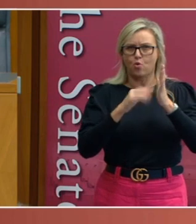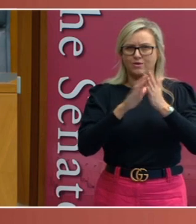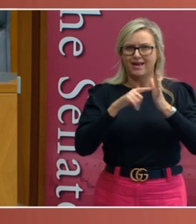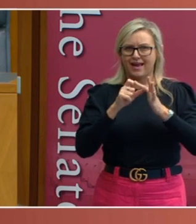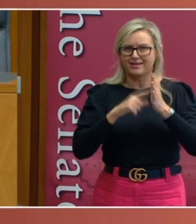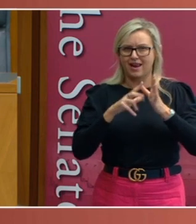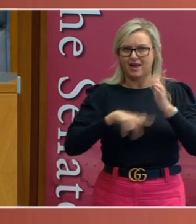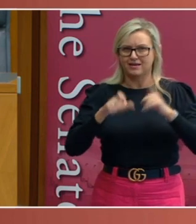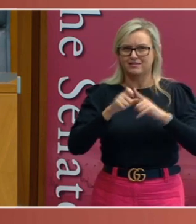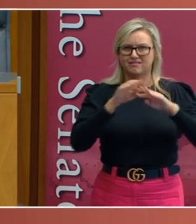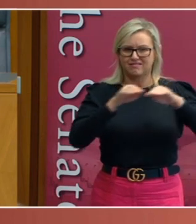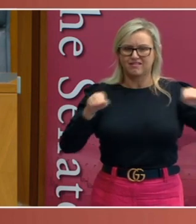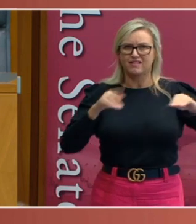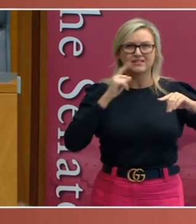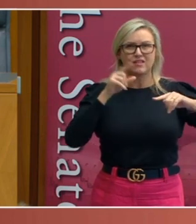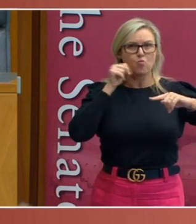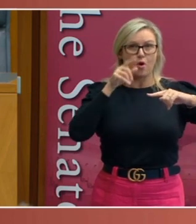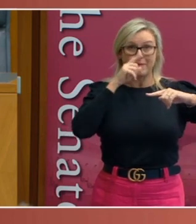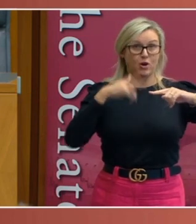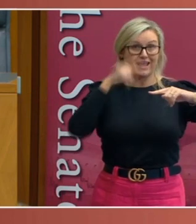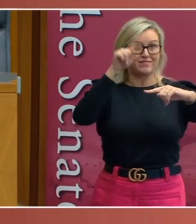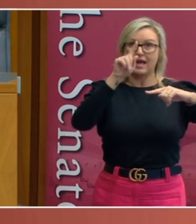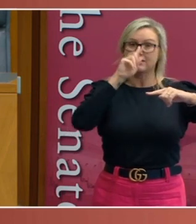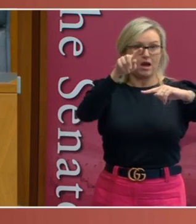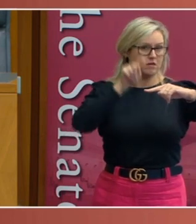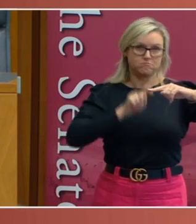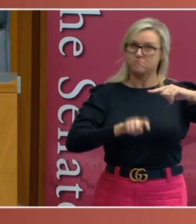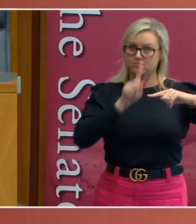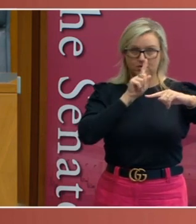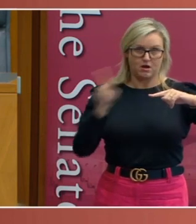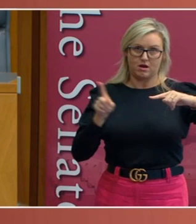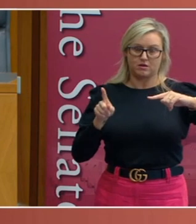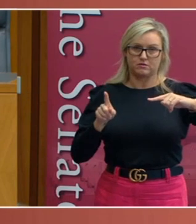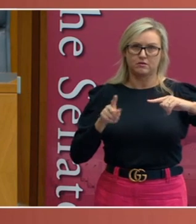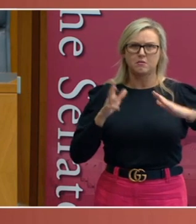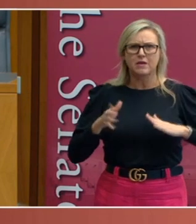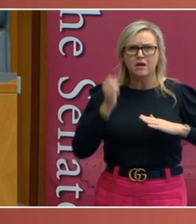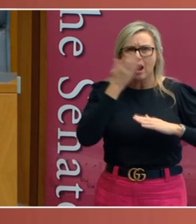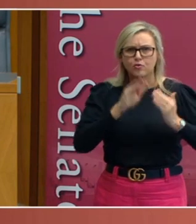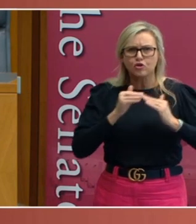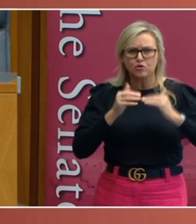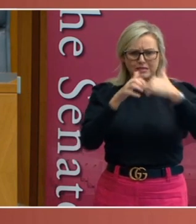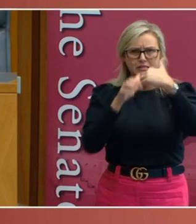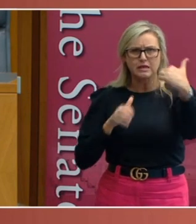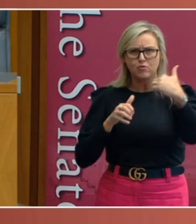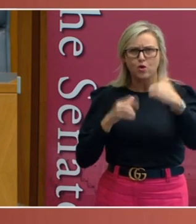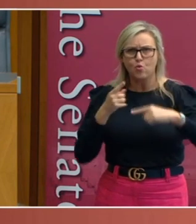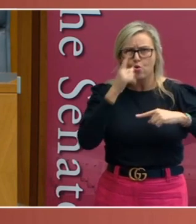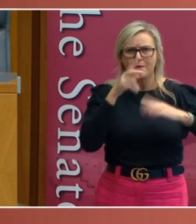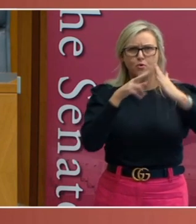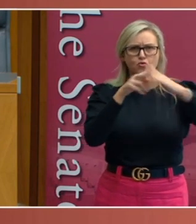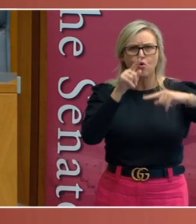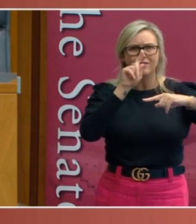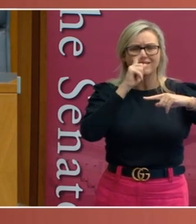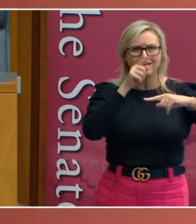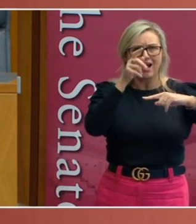colloquially as the Lepa Line. Now, the line had the effect of separating Aboriginal communities and preventing those in the north from being